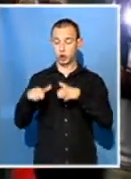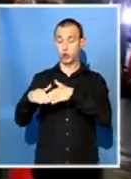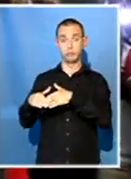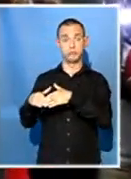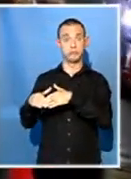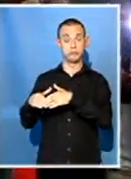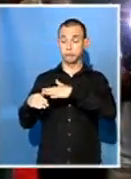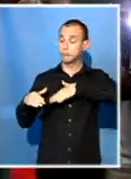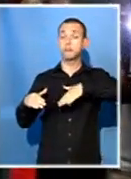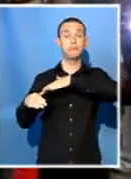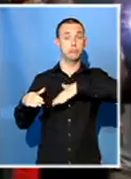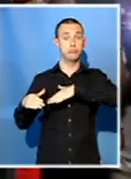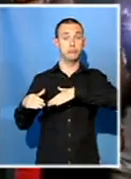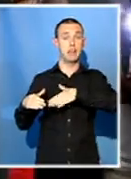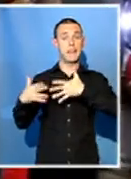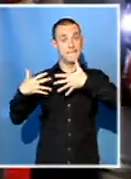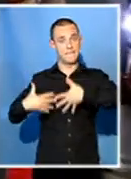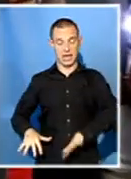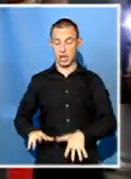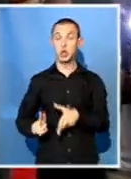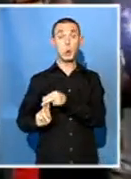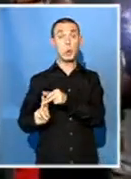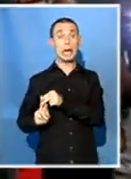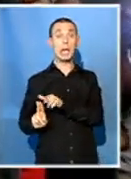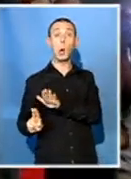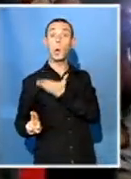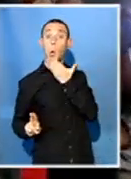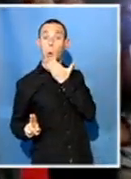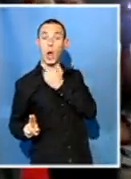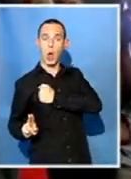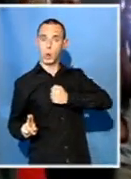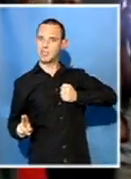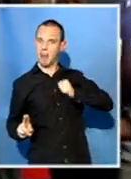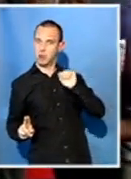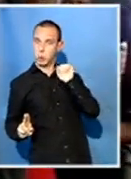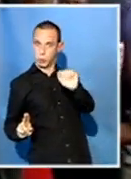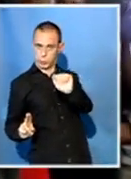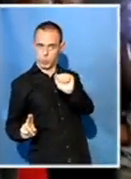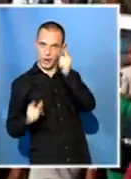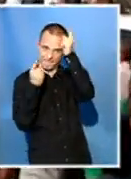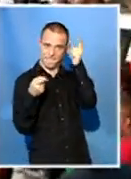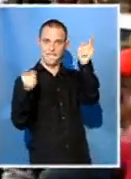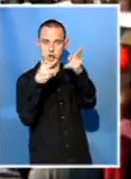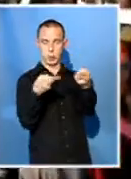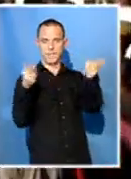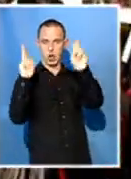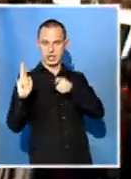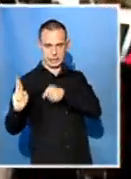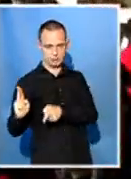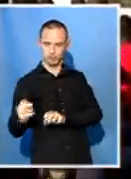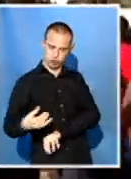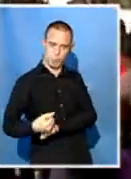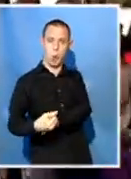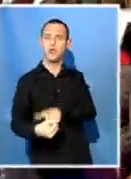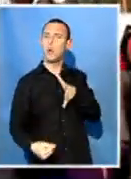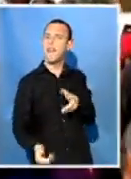At first University trade unions expressing support for the students if their calls were not heard. While students